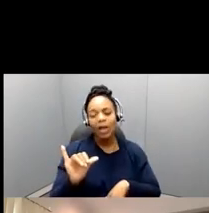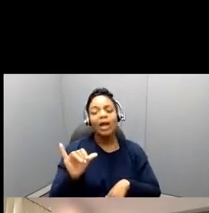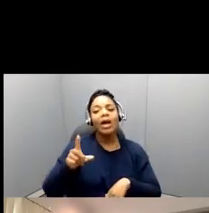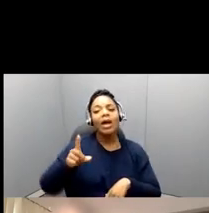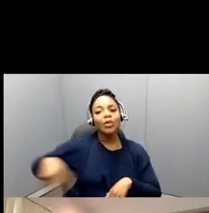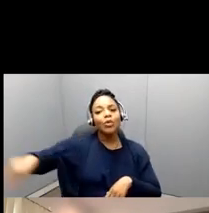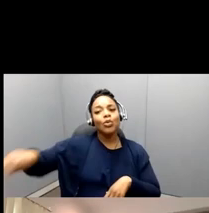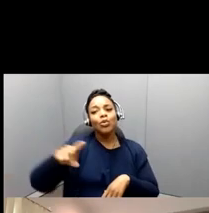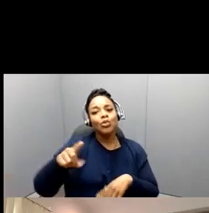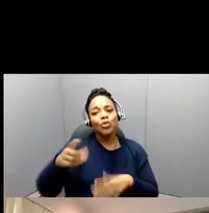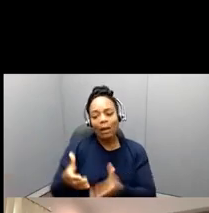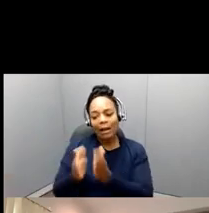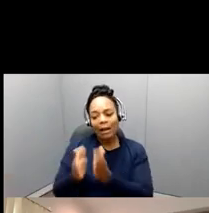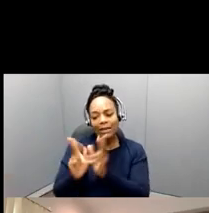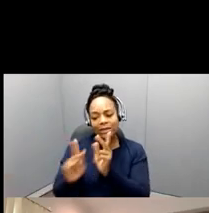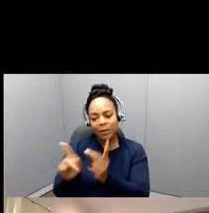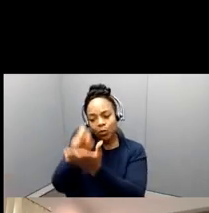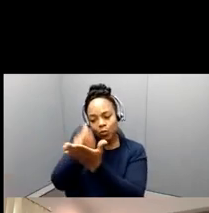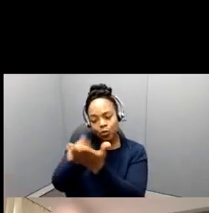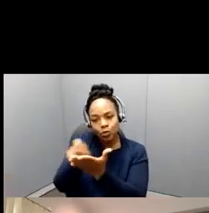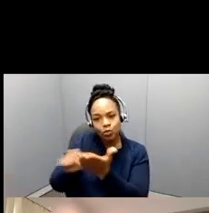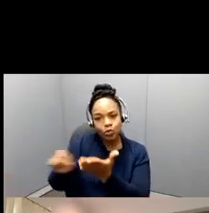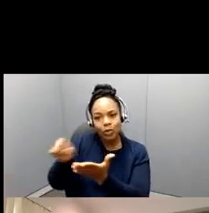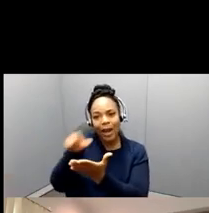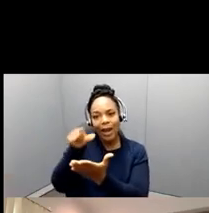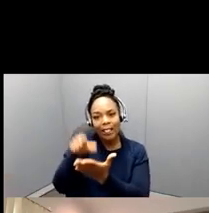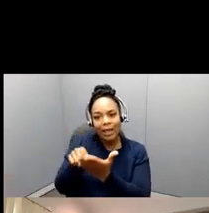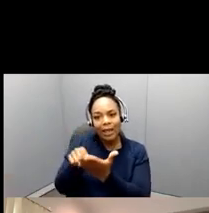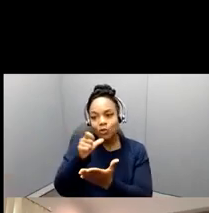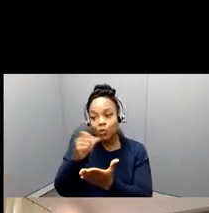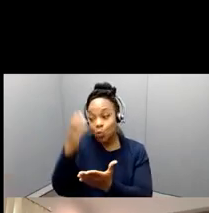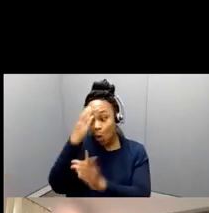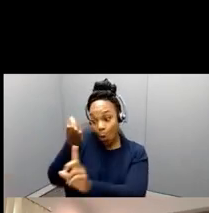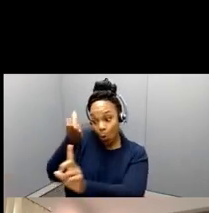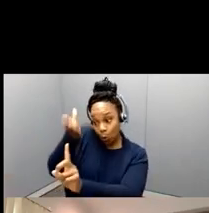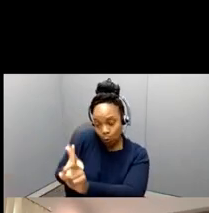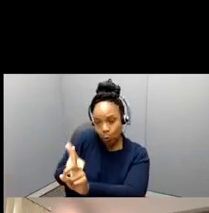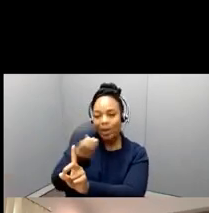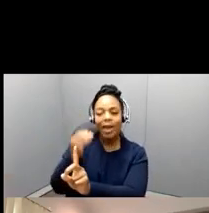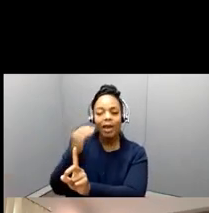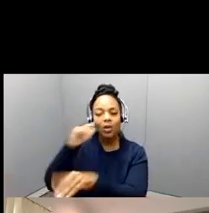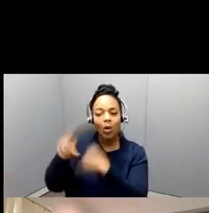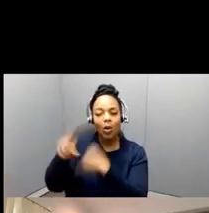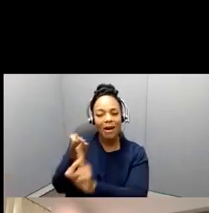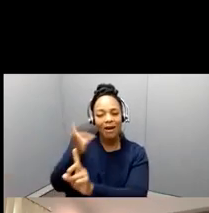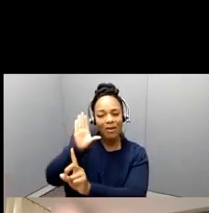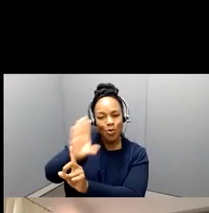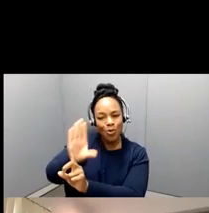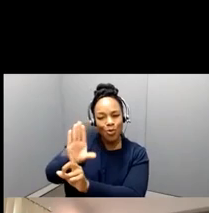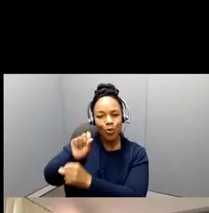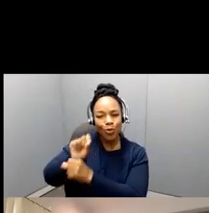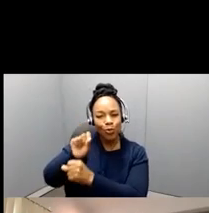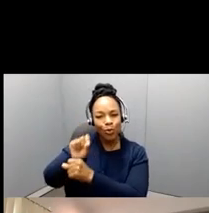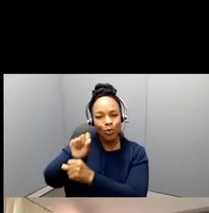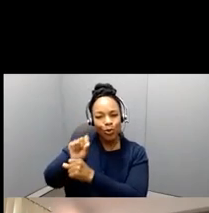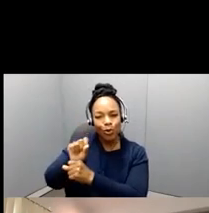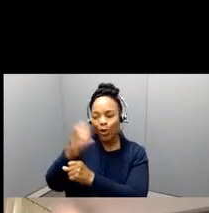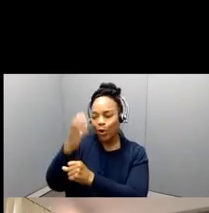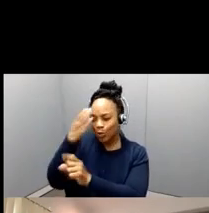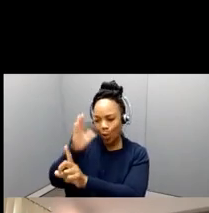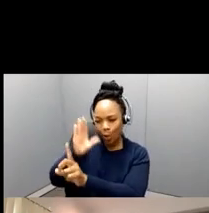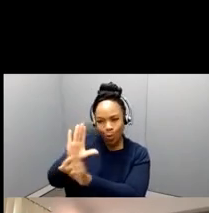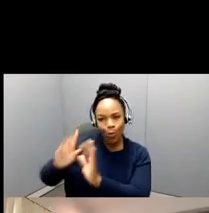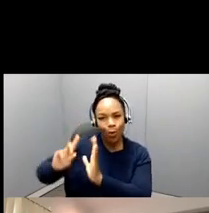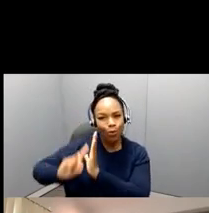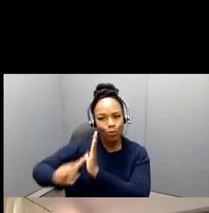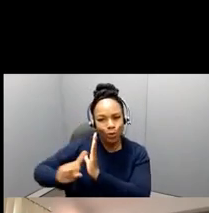know, not only you, but know your work, know what your study is about, know what your study's